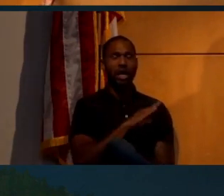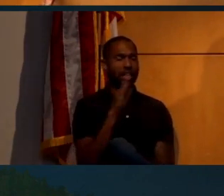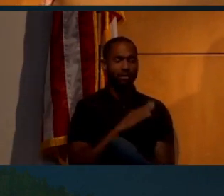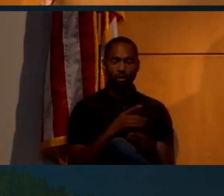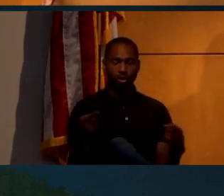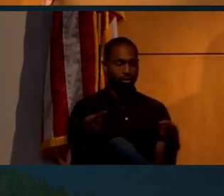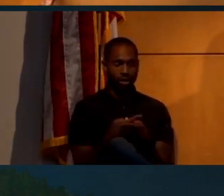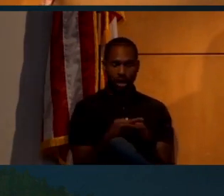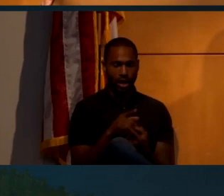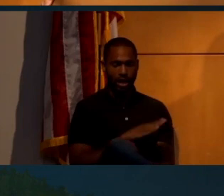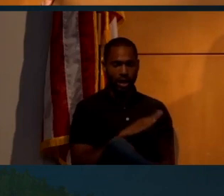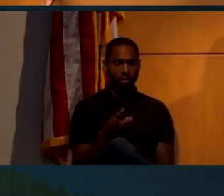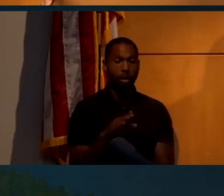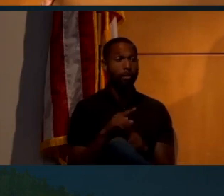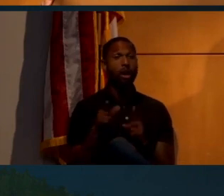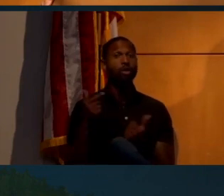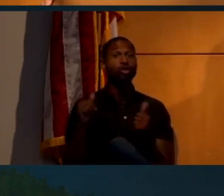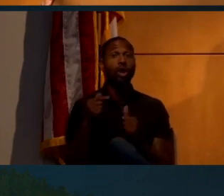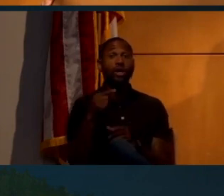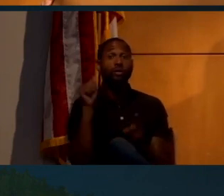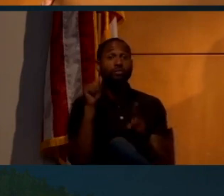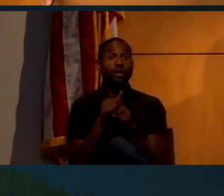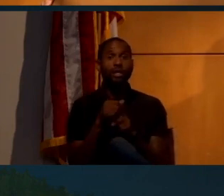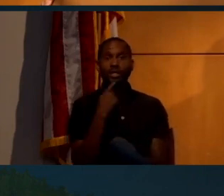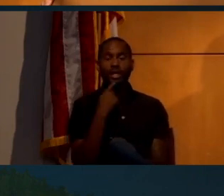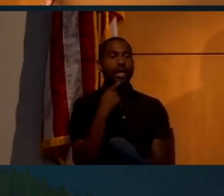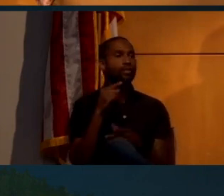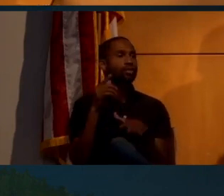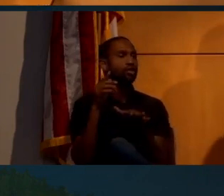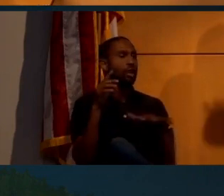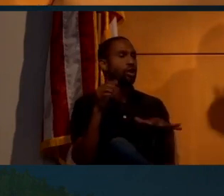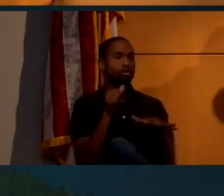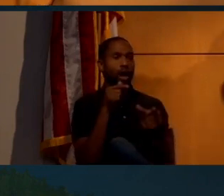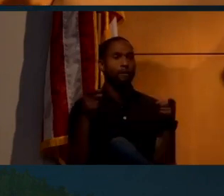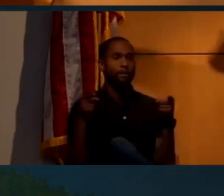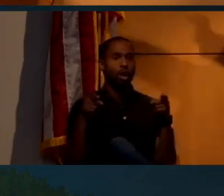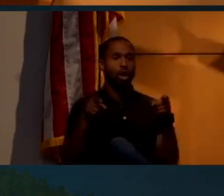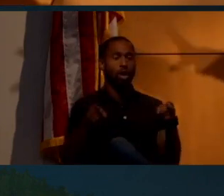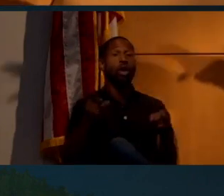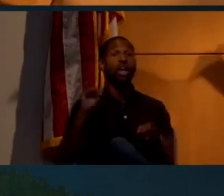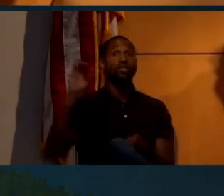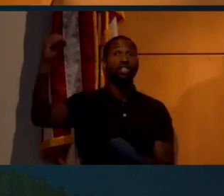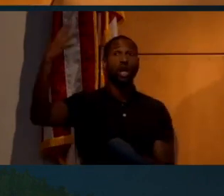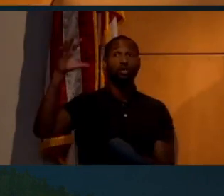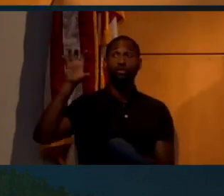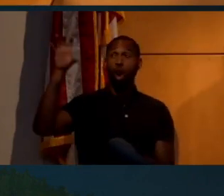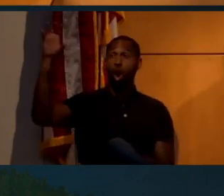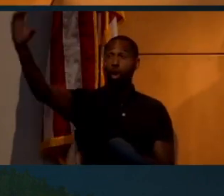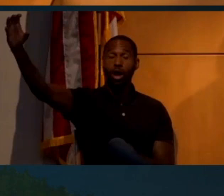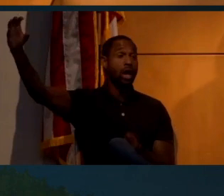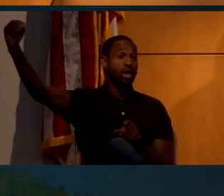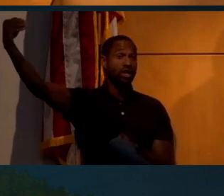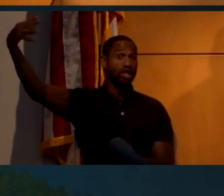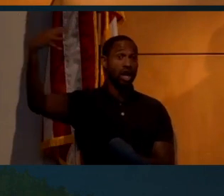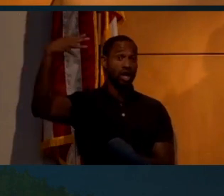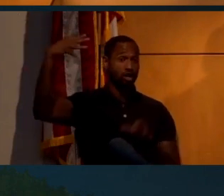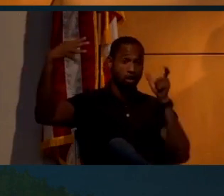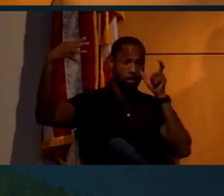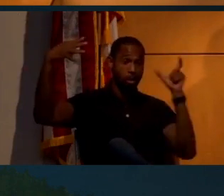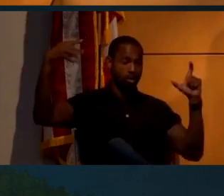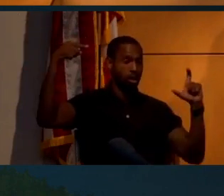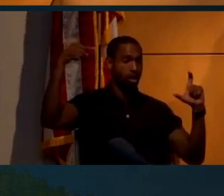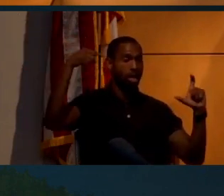intersect. What they're trying to say is the shadows are not parallel. If the sun is really far away and it's shining down on the moon,